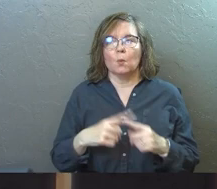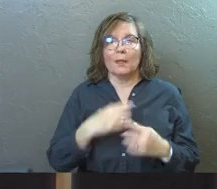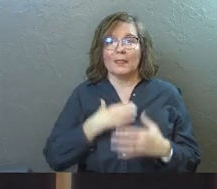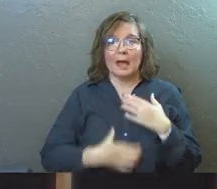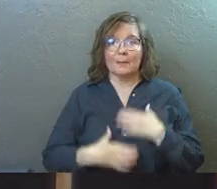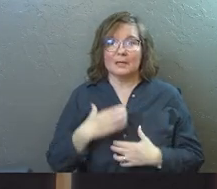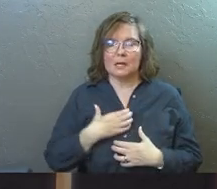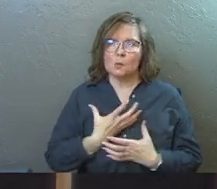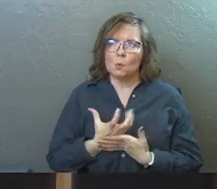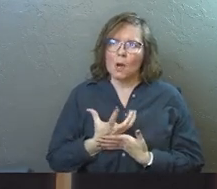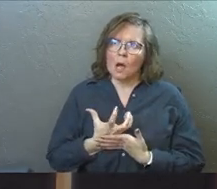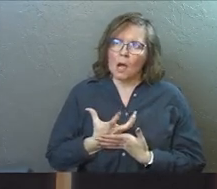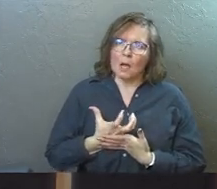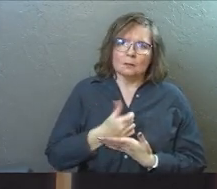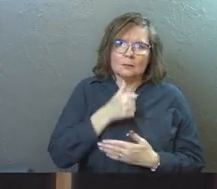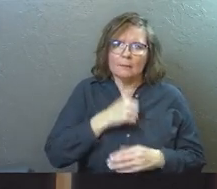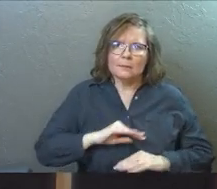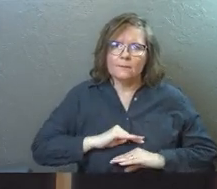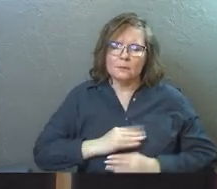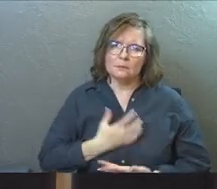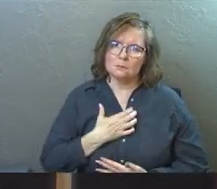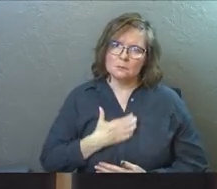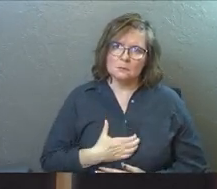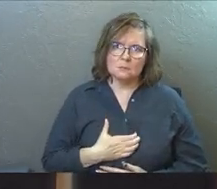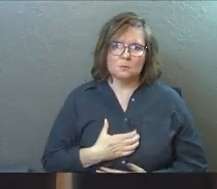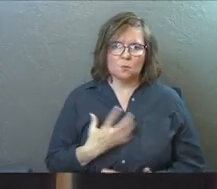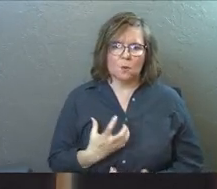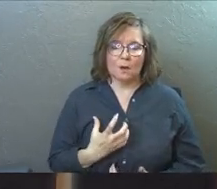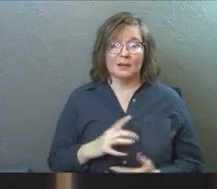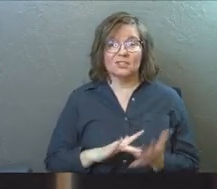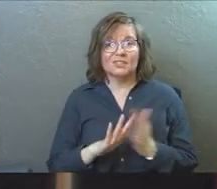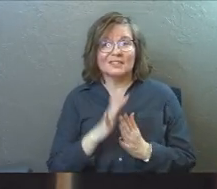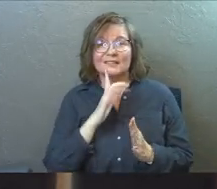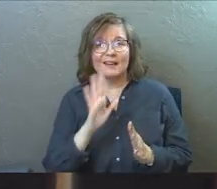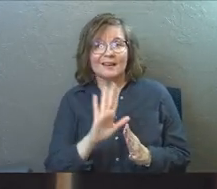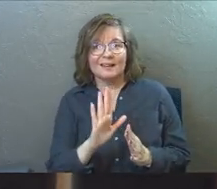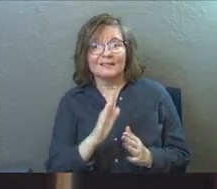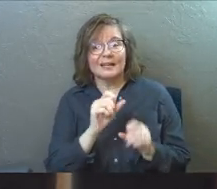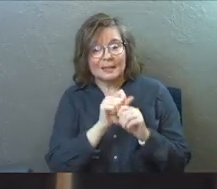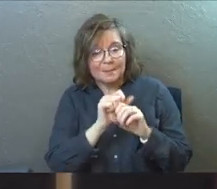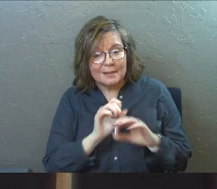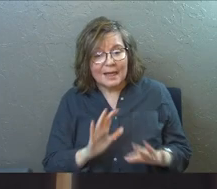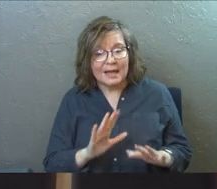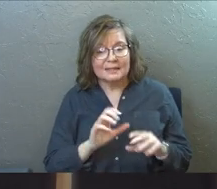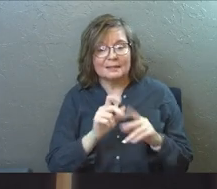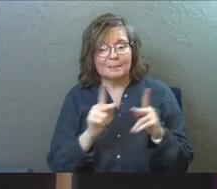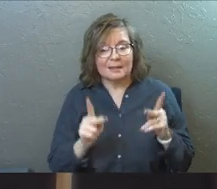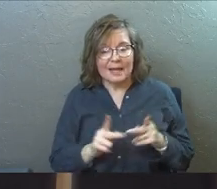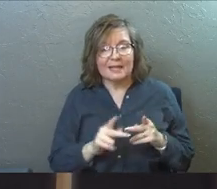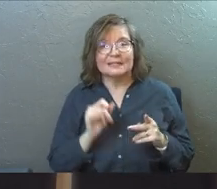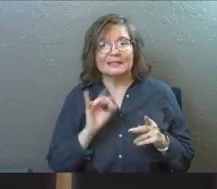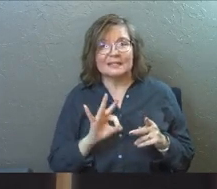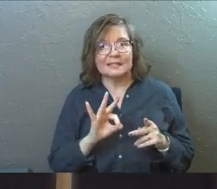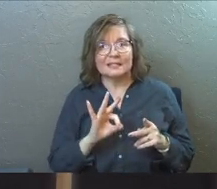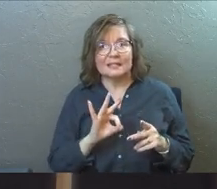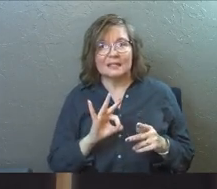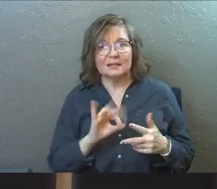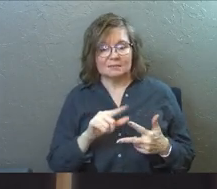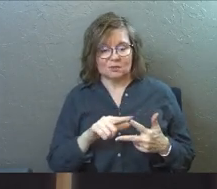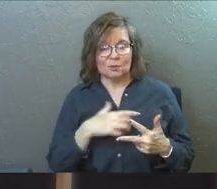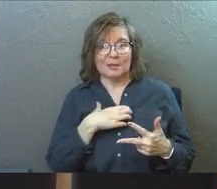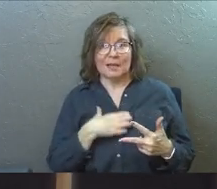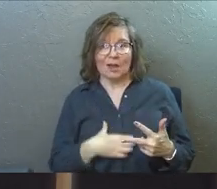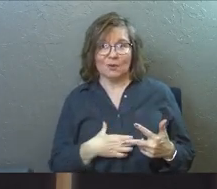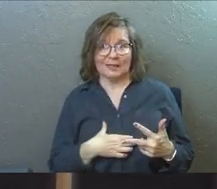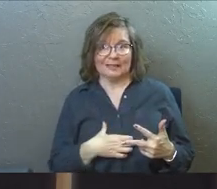your appetite is not satisfied? You are hungry. Jesus says it's a blessed place to be, to be